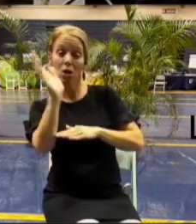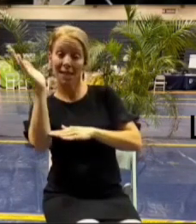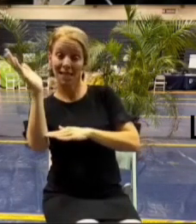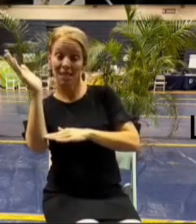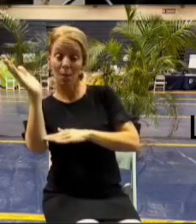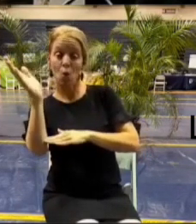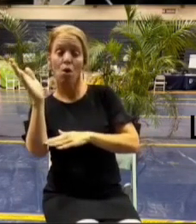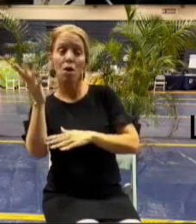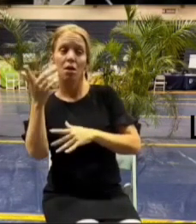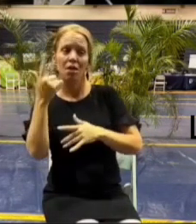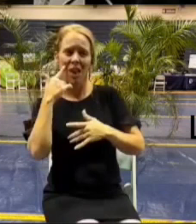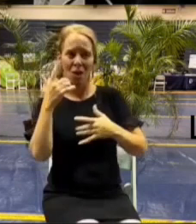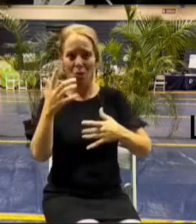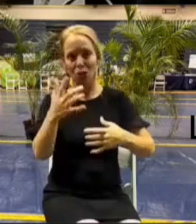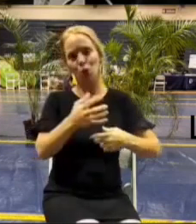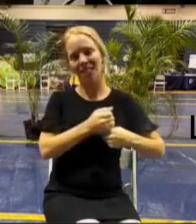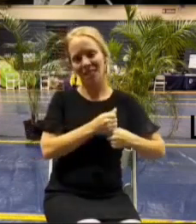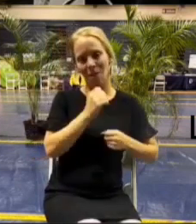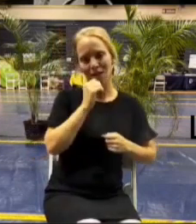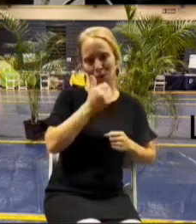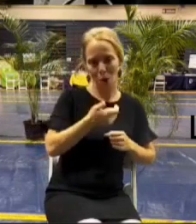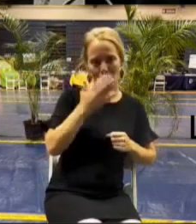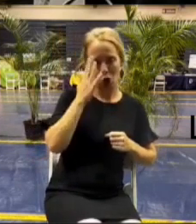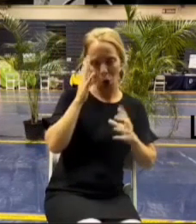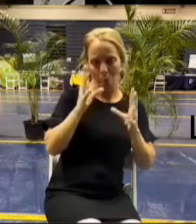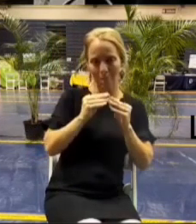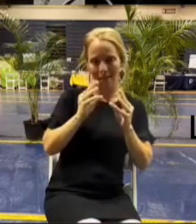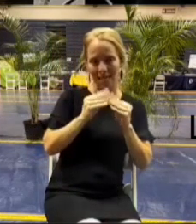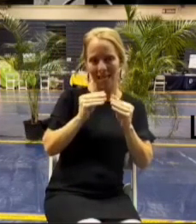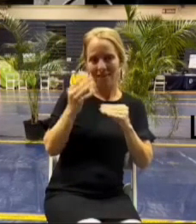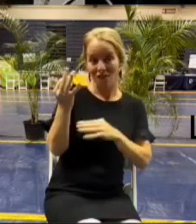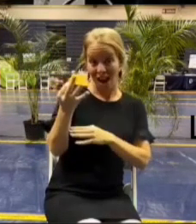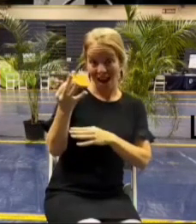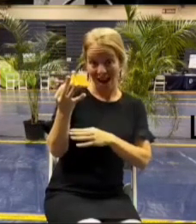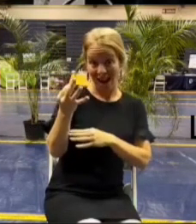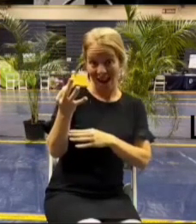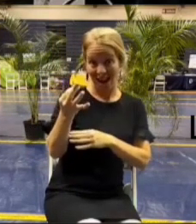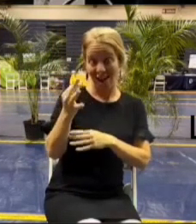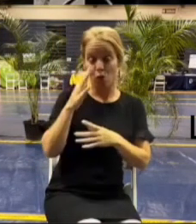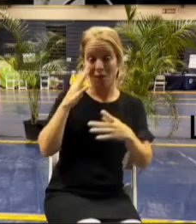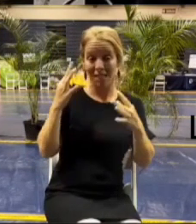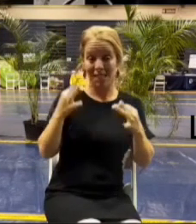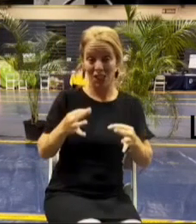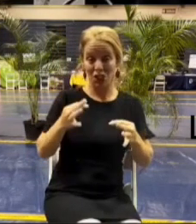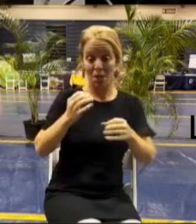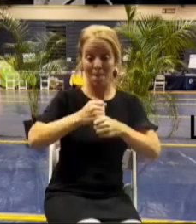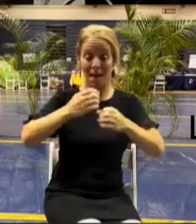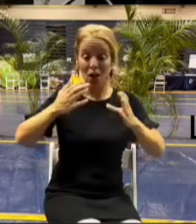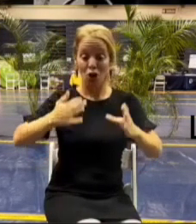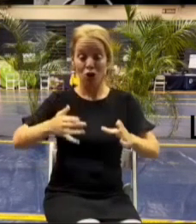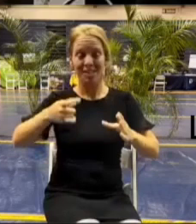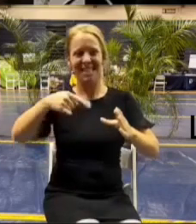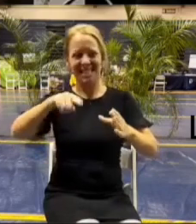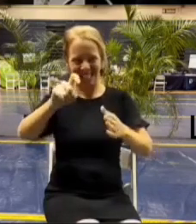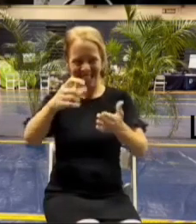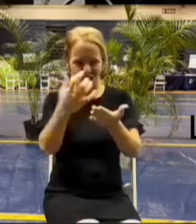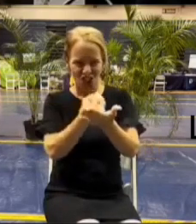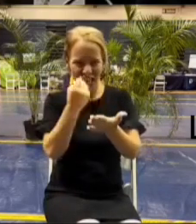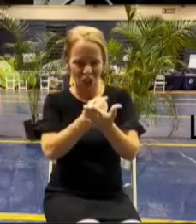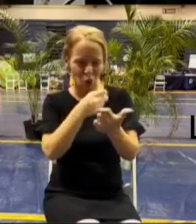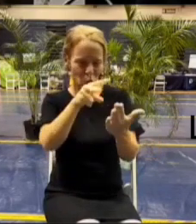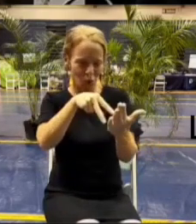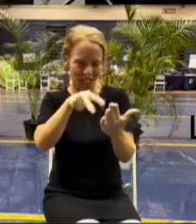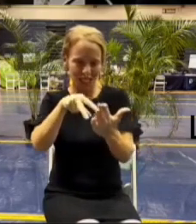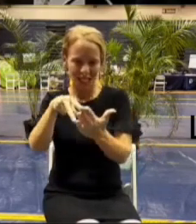receive it like you know by tomorrow because the meeting is on friday to give the decision makers a chance to read your testimony